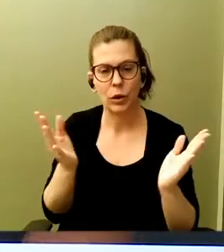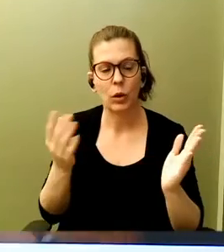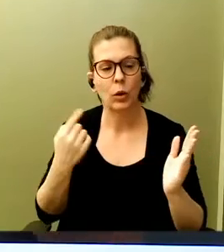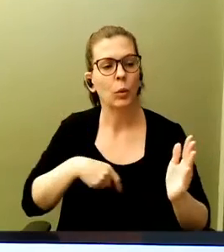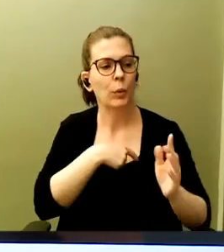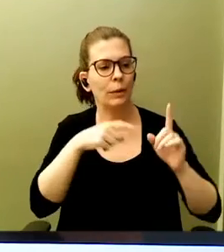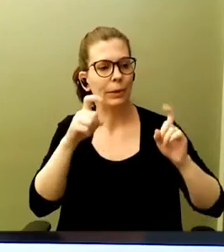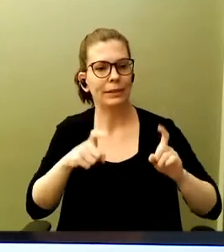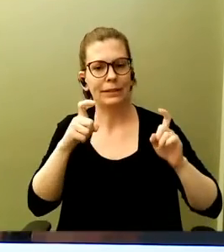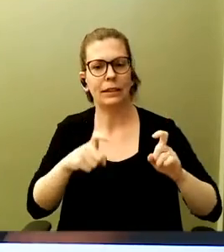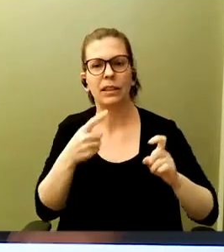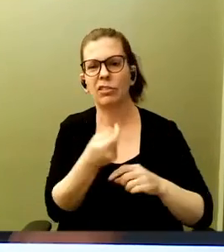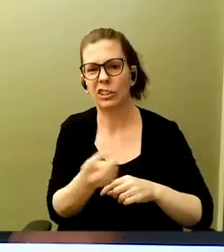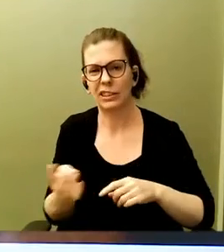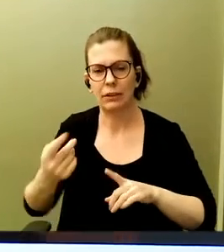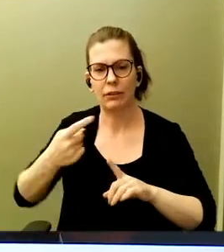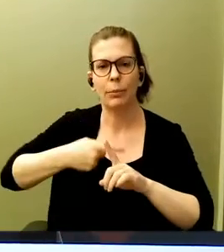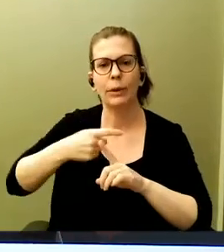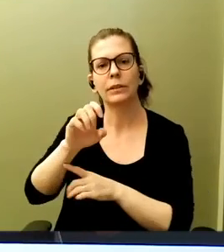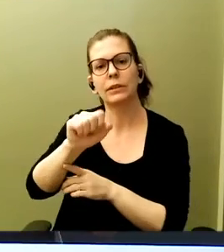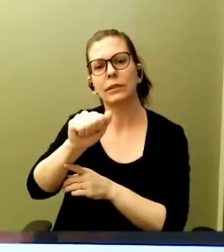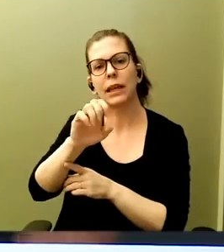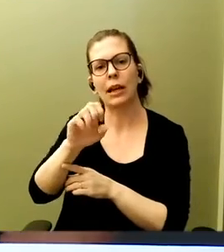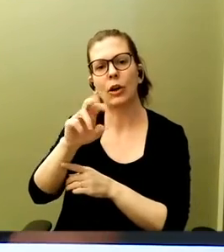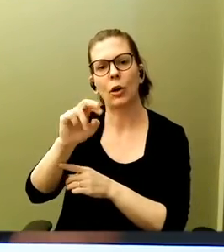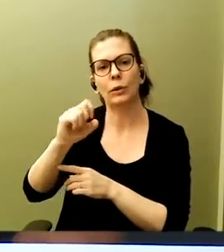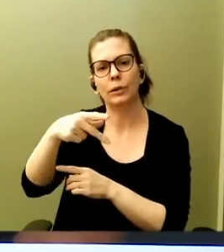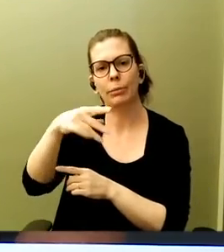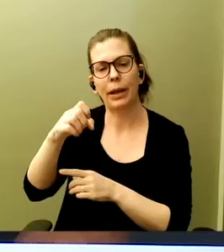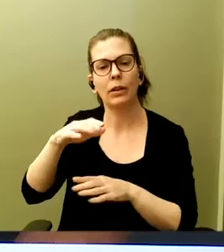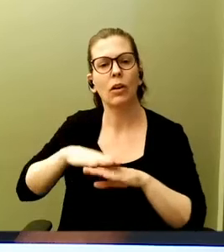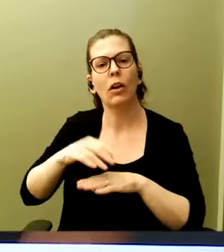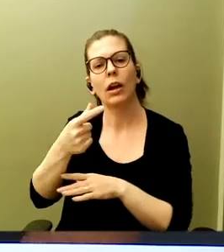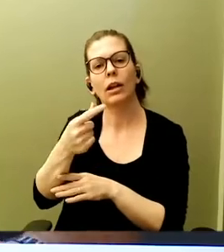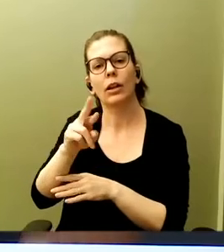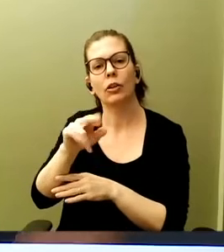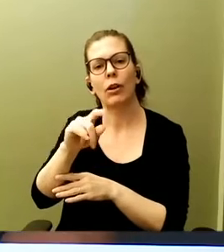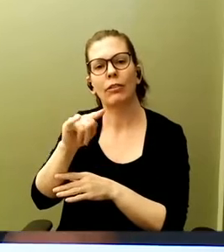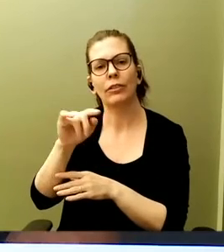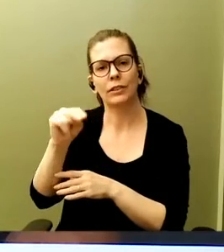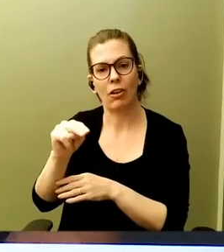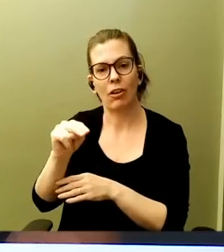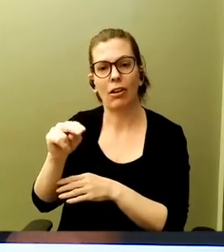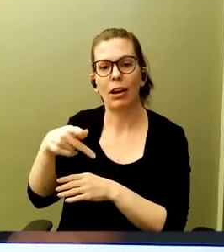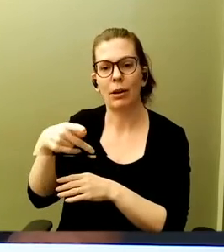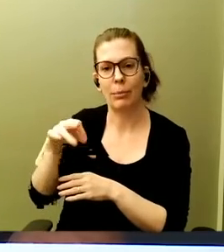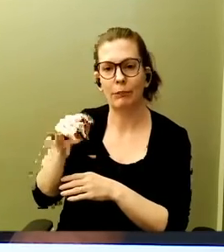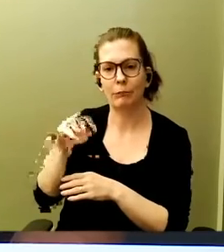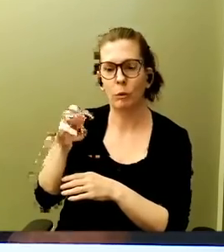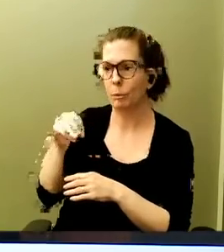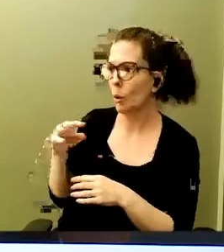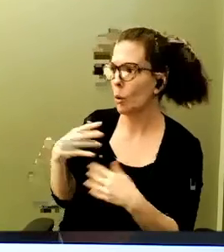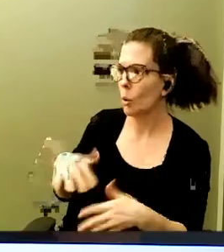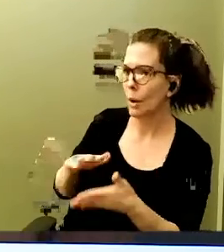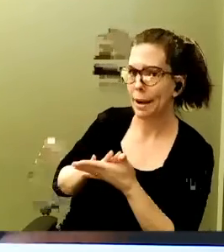several months Aerospike on the Graviton platform. And we will come out with that